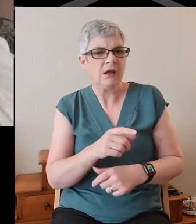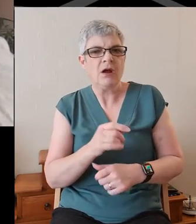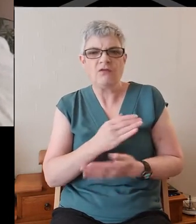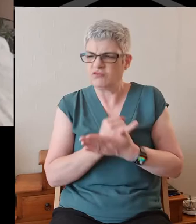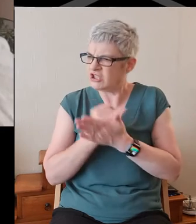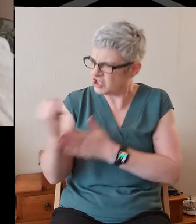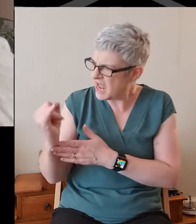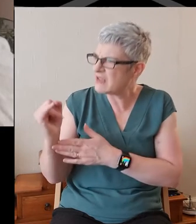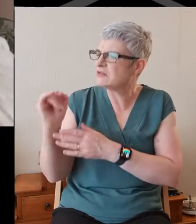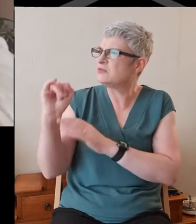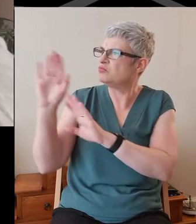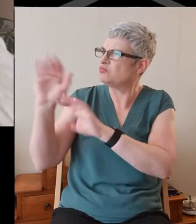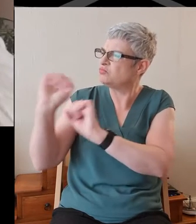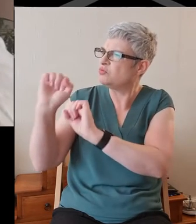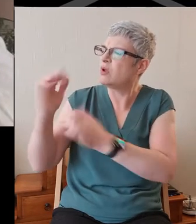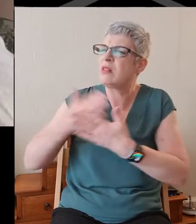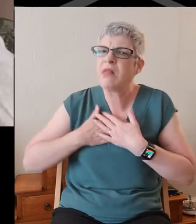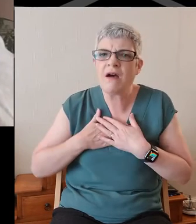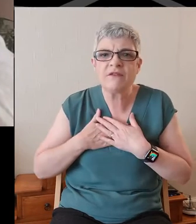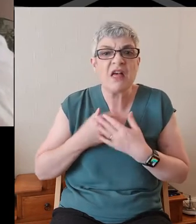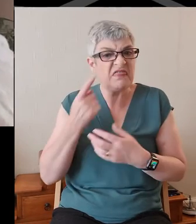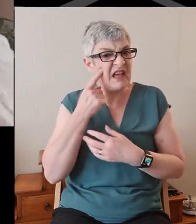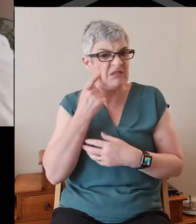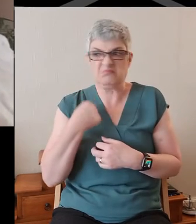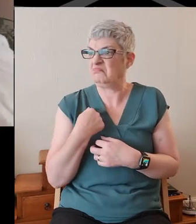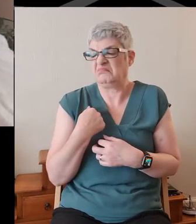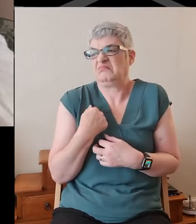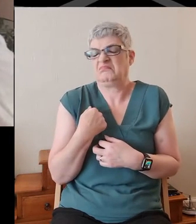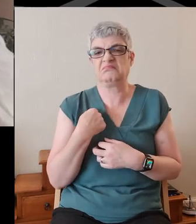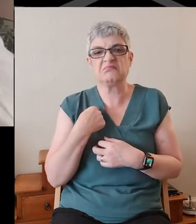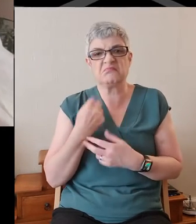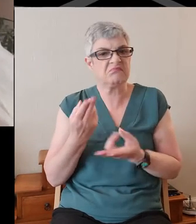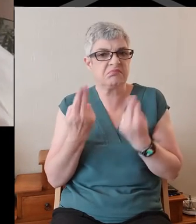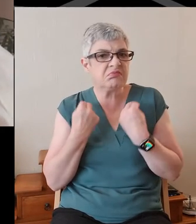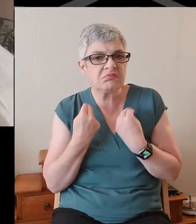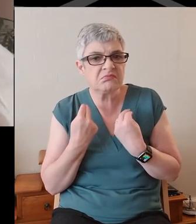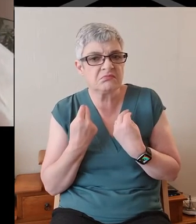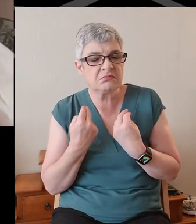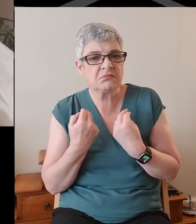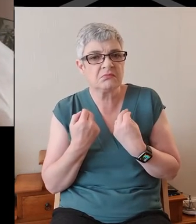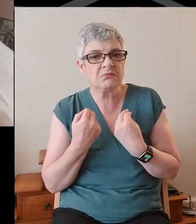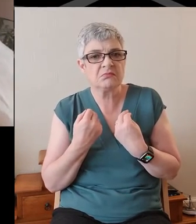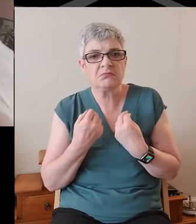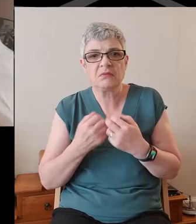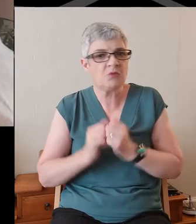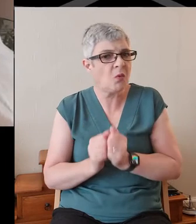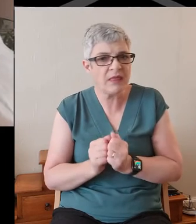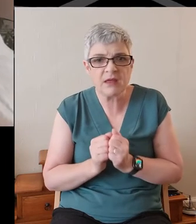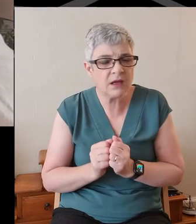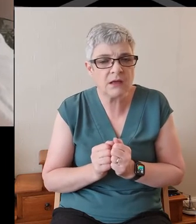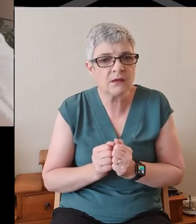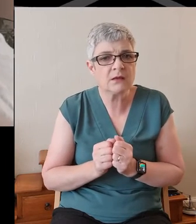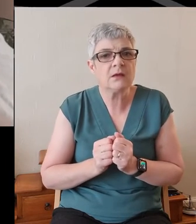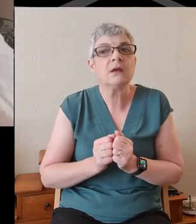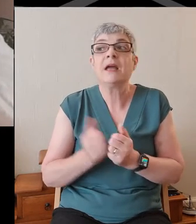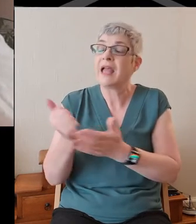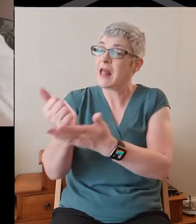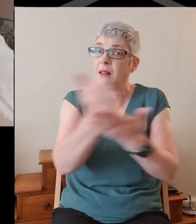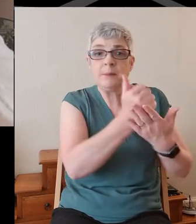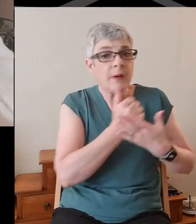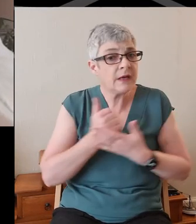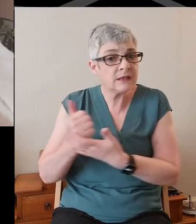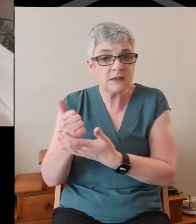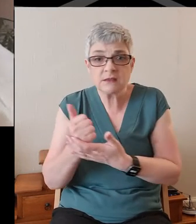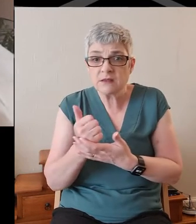your offer of love to us, thinking we are beyond redeeming and unlovable. Help us, Lord, not to fall